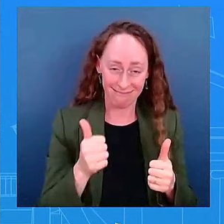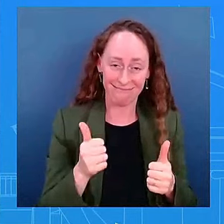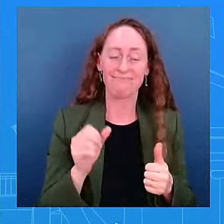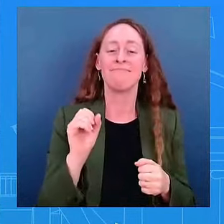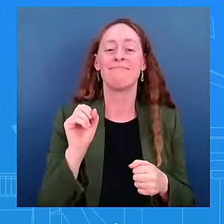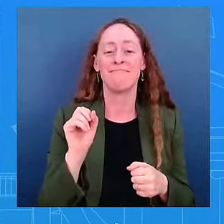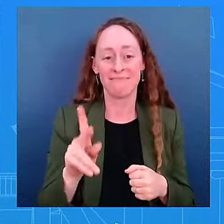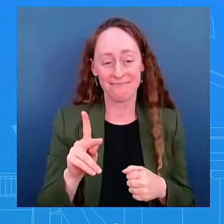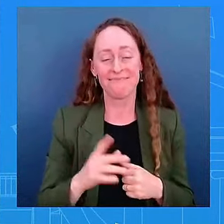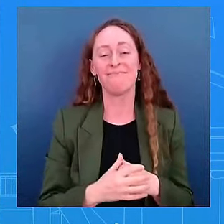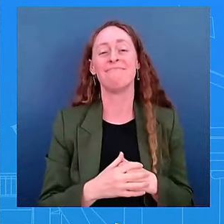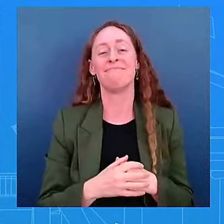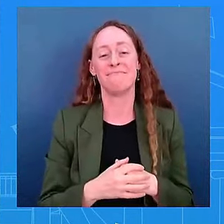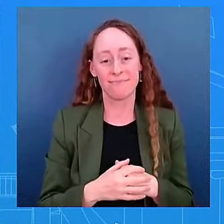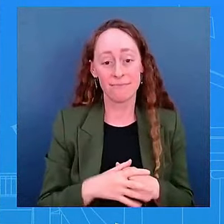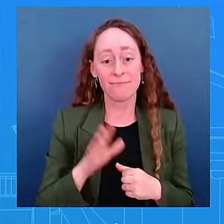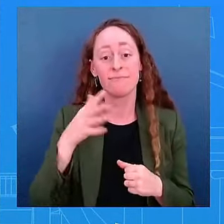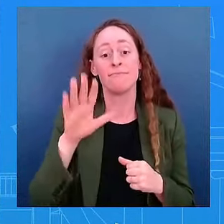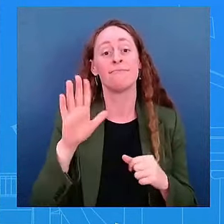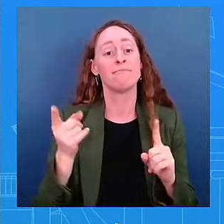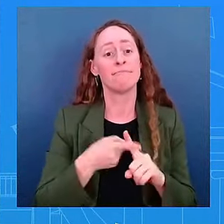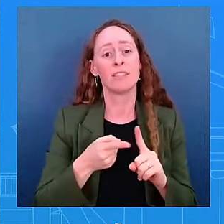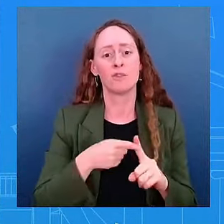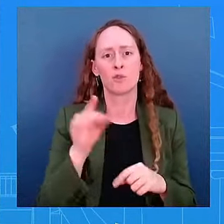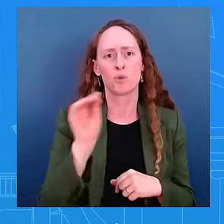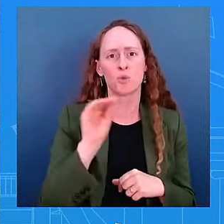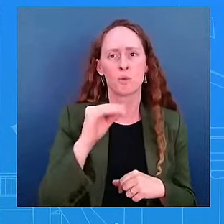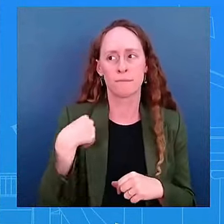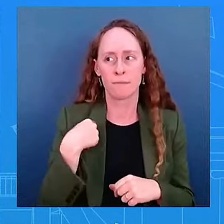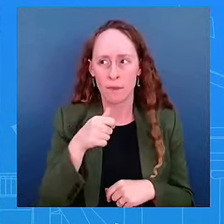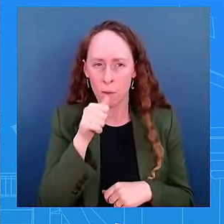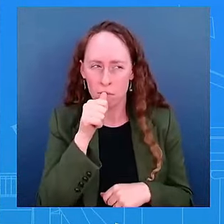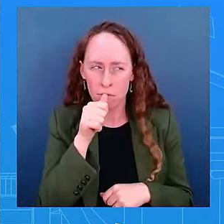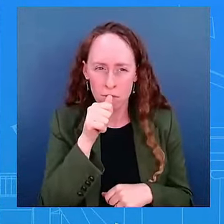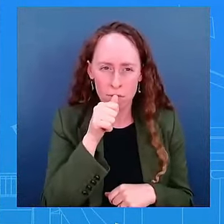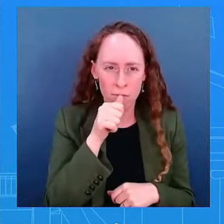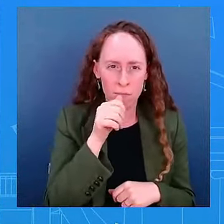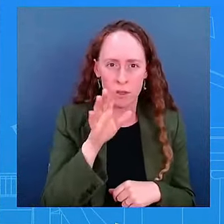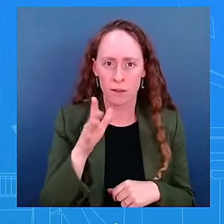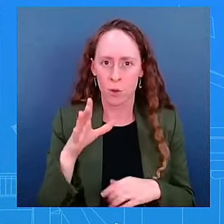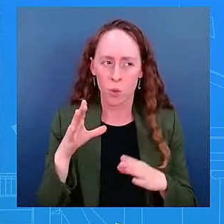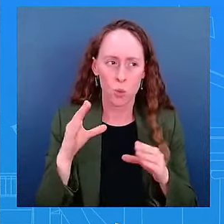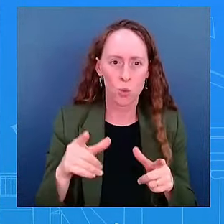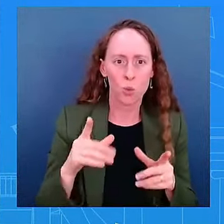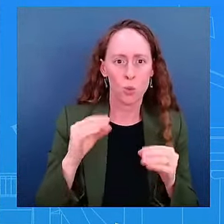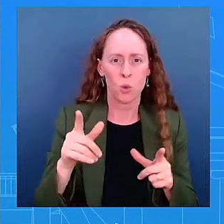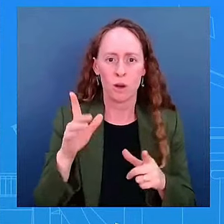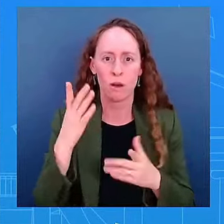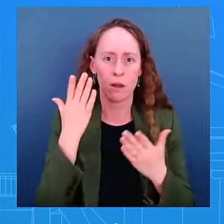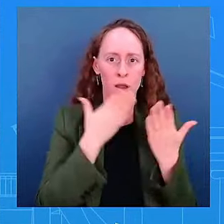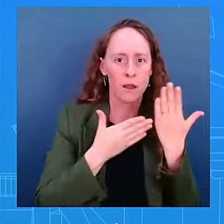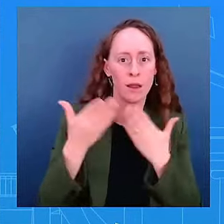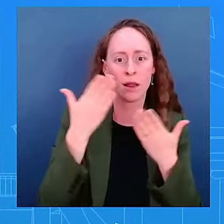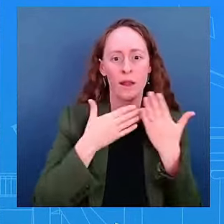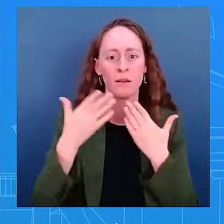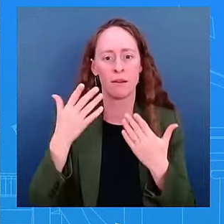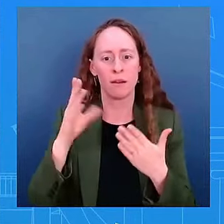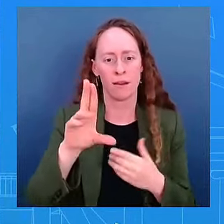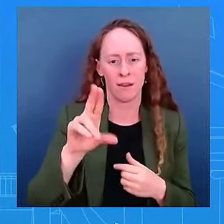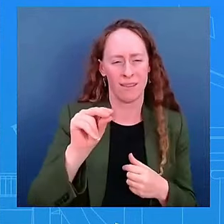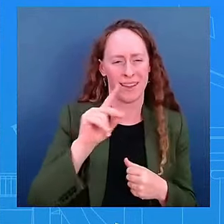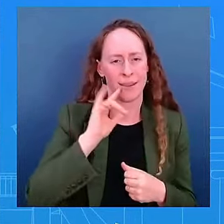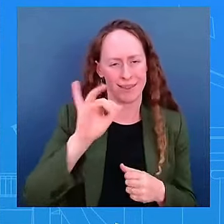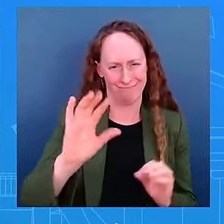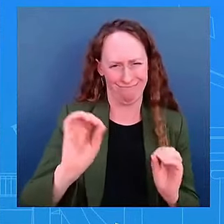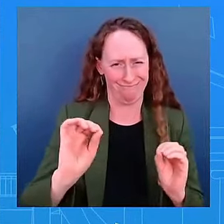question. It is not a cover up. I know that is the narrative that you all want. It is not. I'm going to say